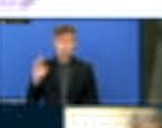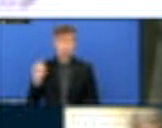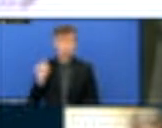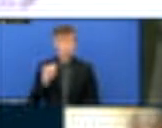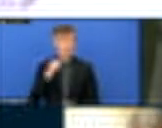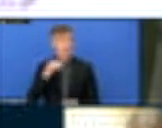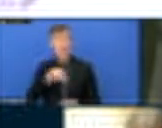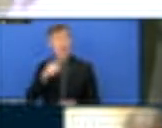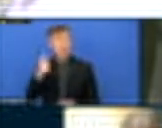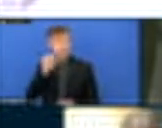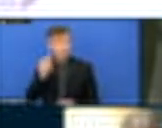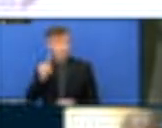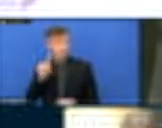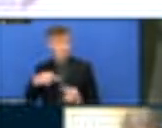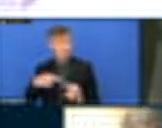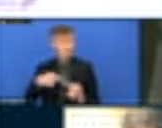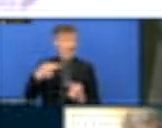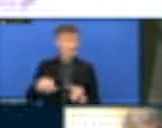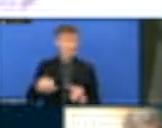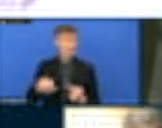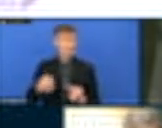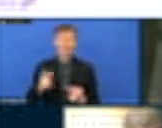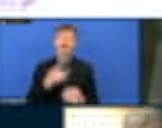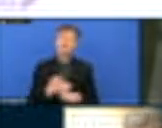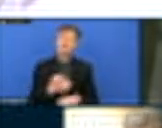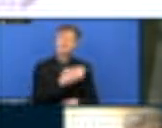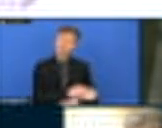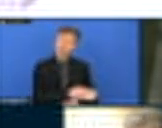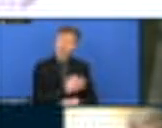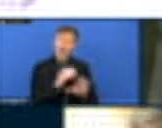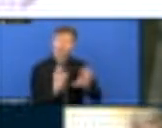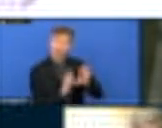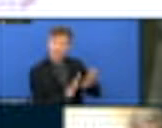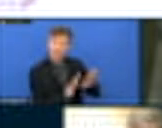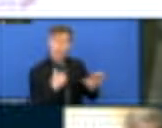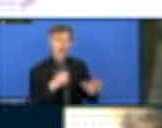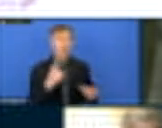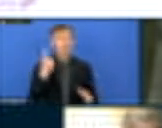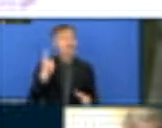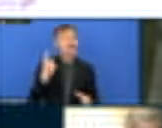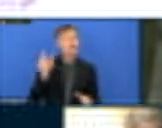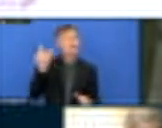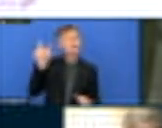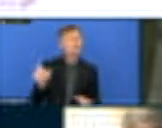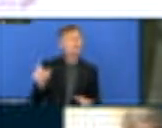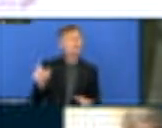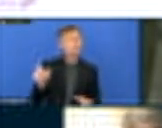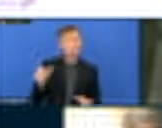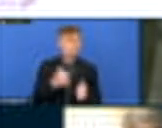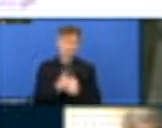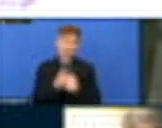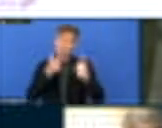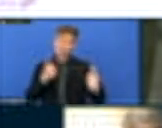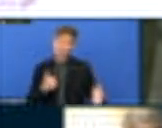I would like to invite one of the panelists, actually, who is also here with us virtually, to intervene